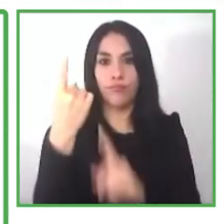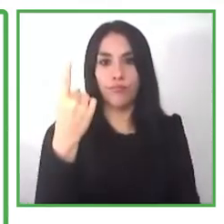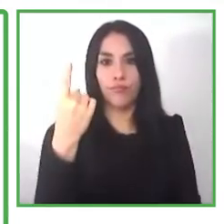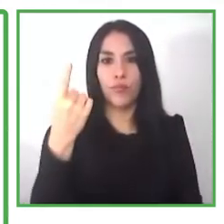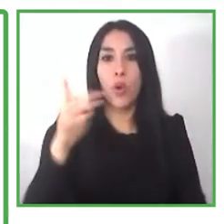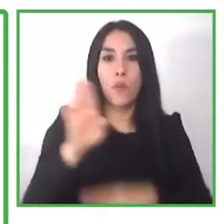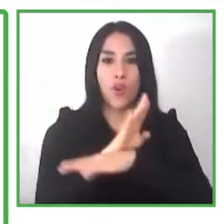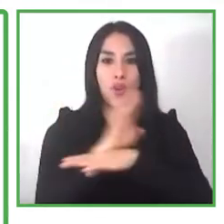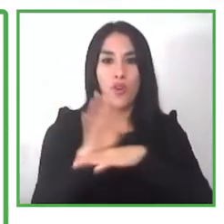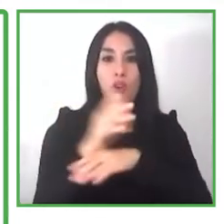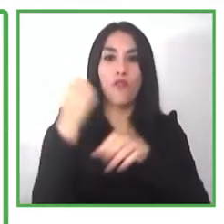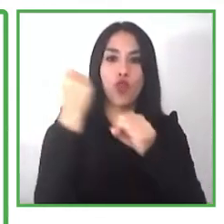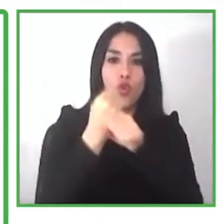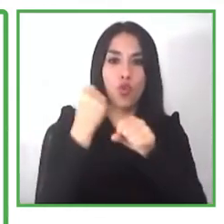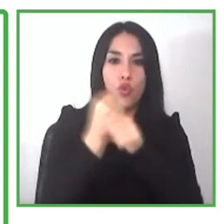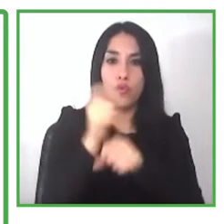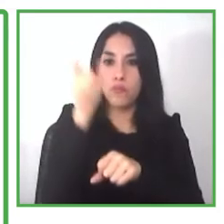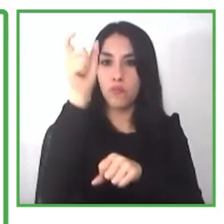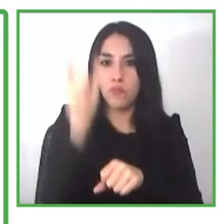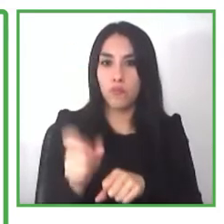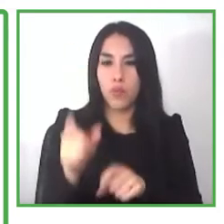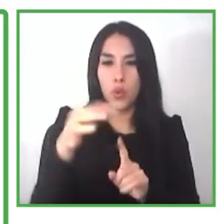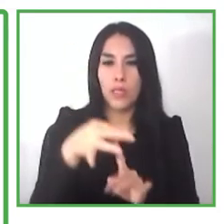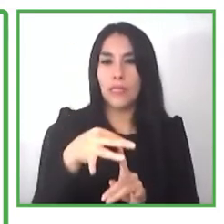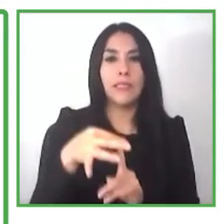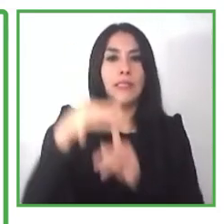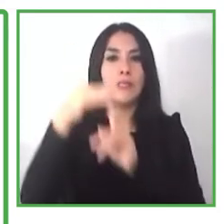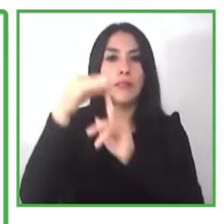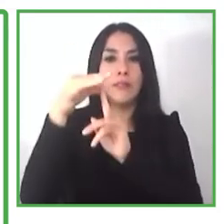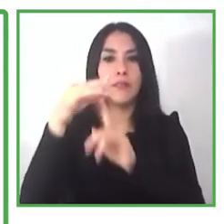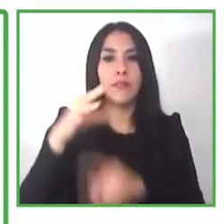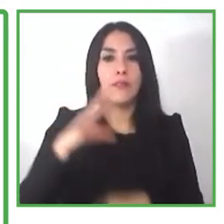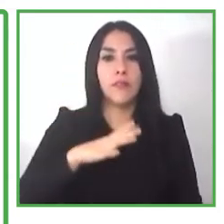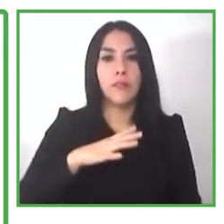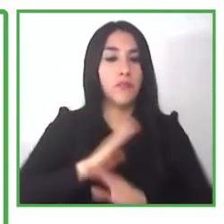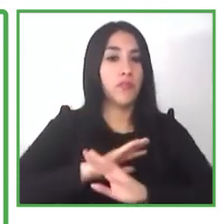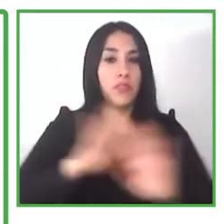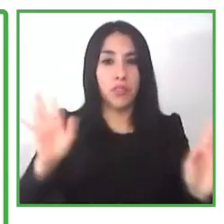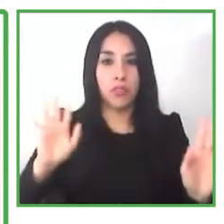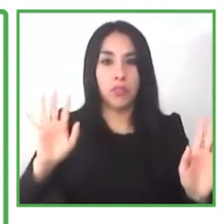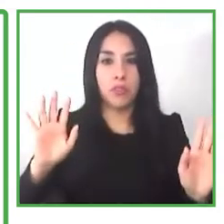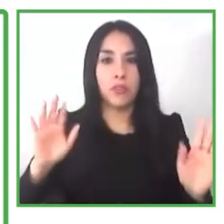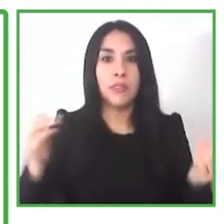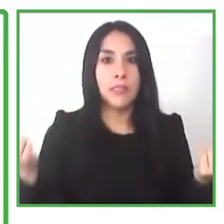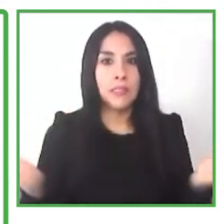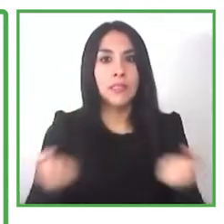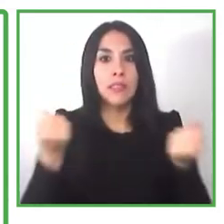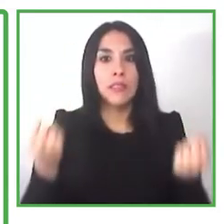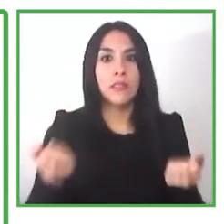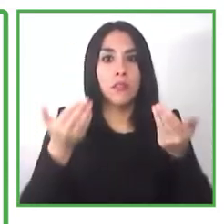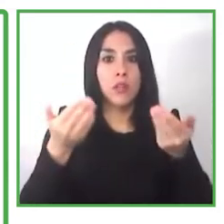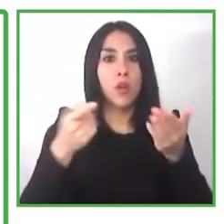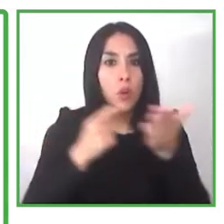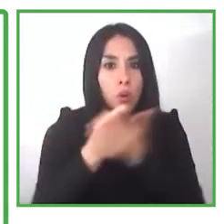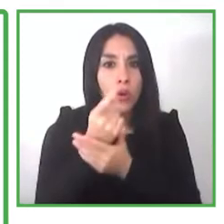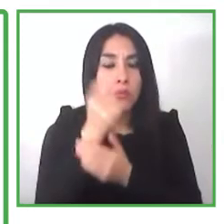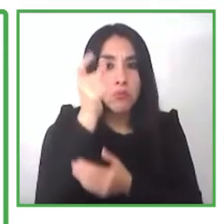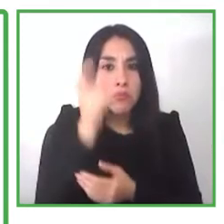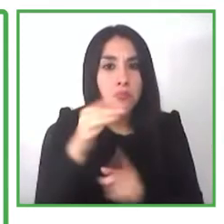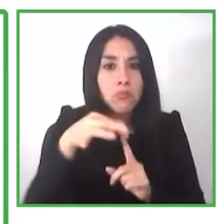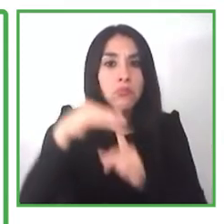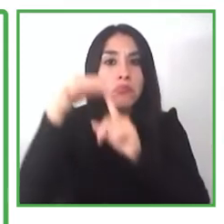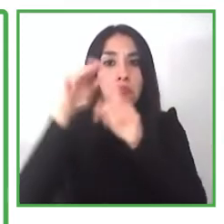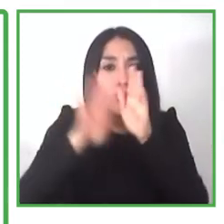around them get them to a stage where they can be financially independent they can live independently they can add value in society